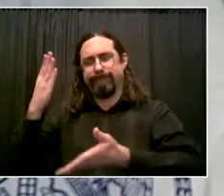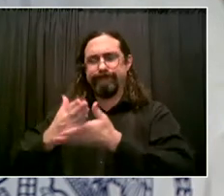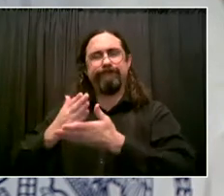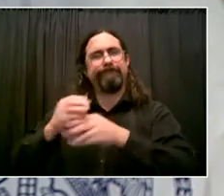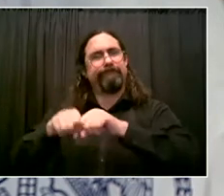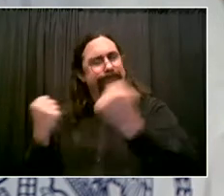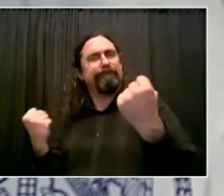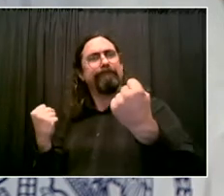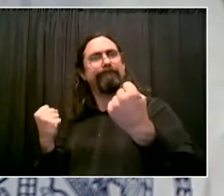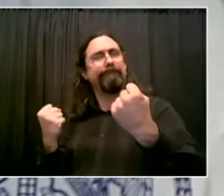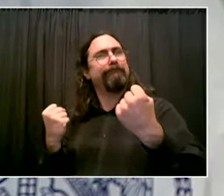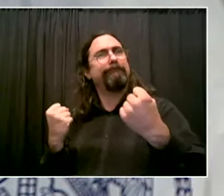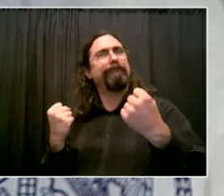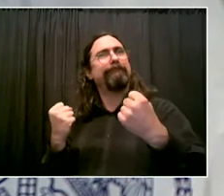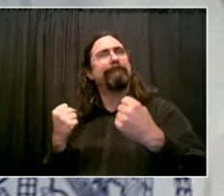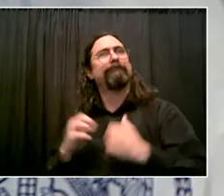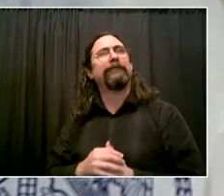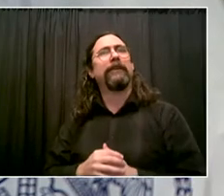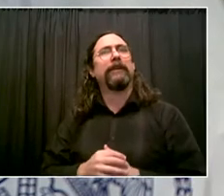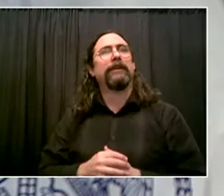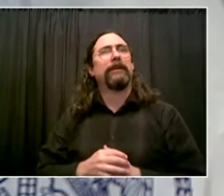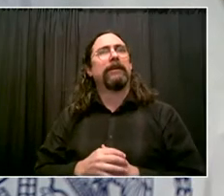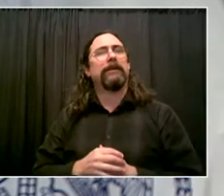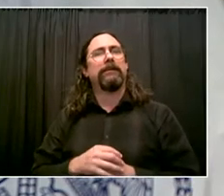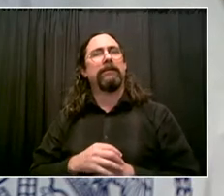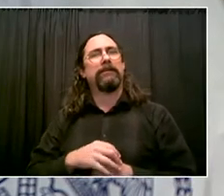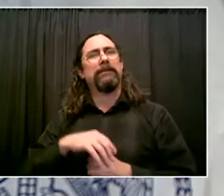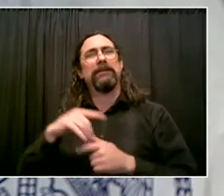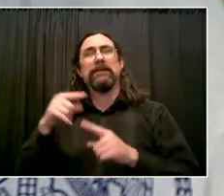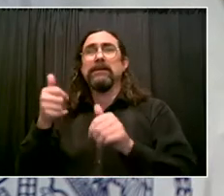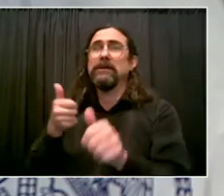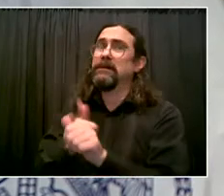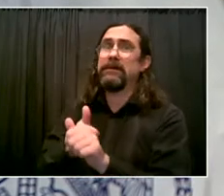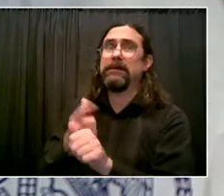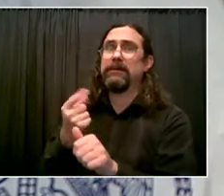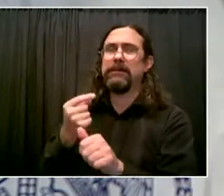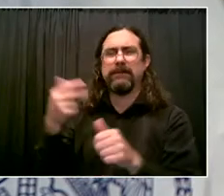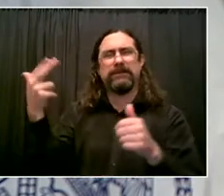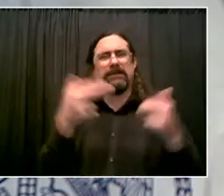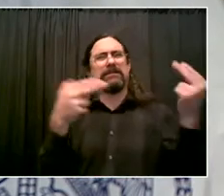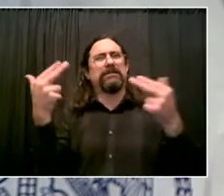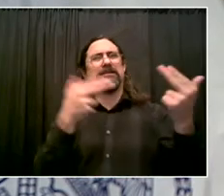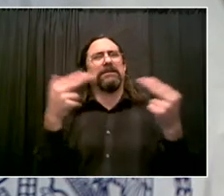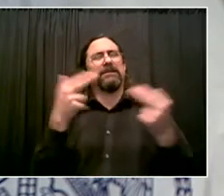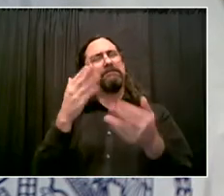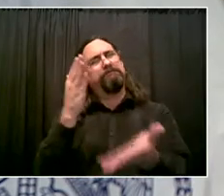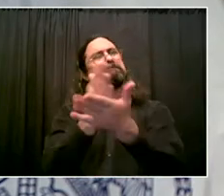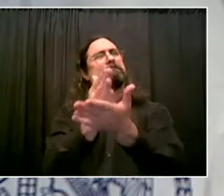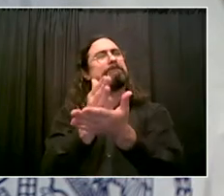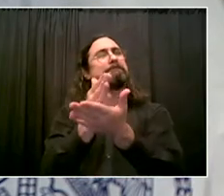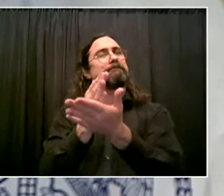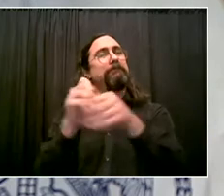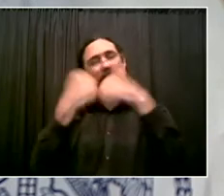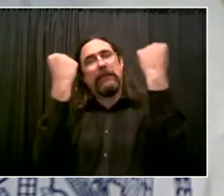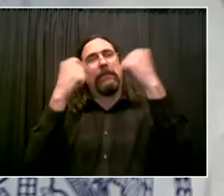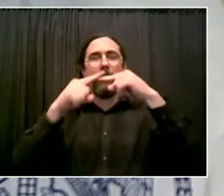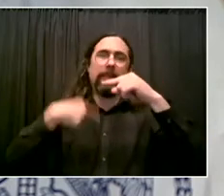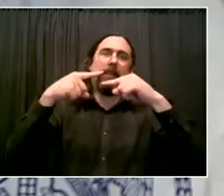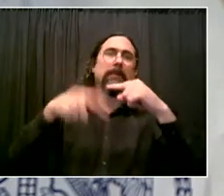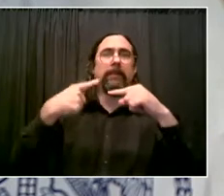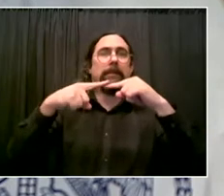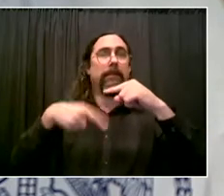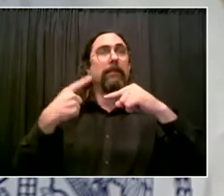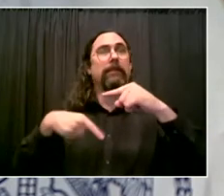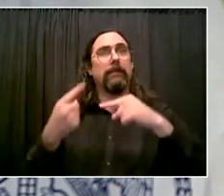in so many cases, there isn't an effort to keep them away from what were the negative influences of the past and the problems of the past.